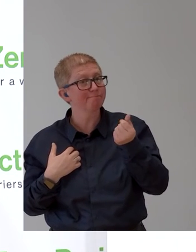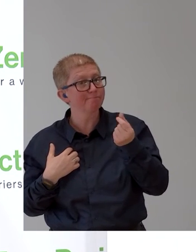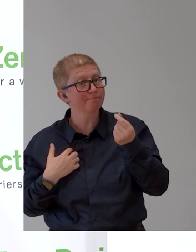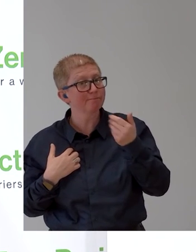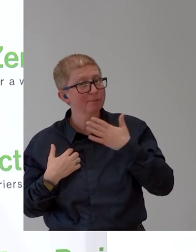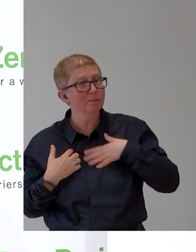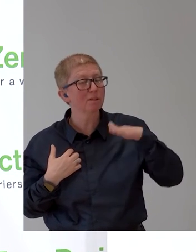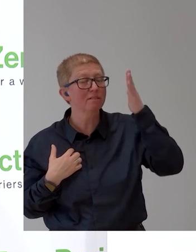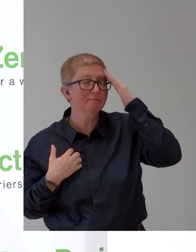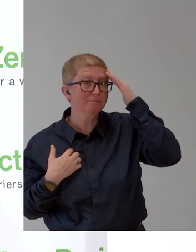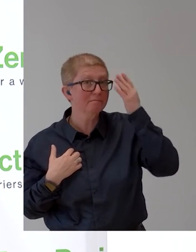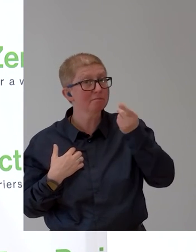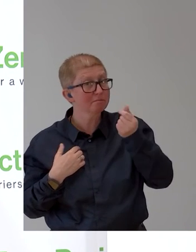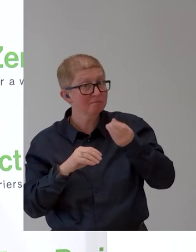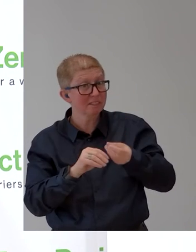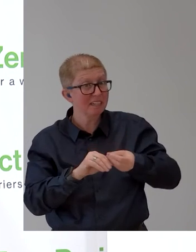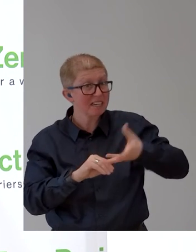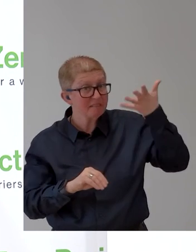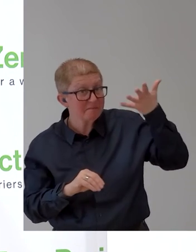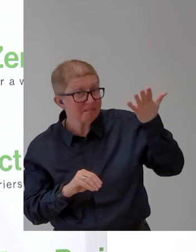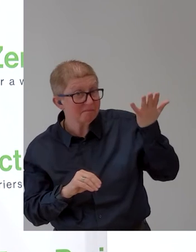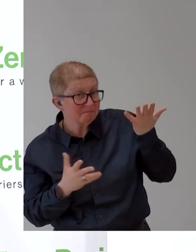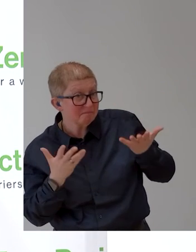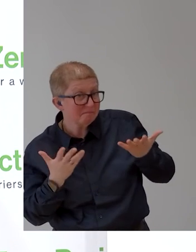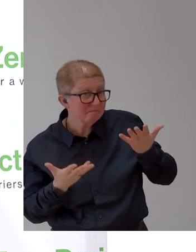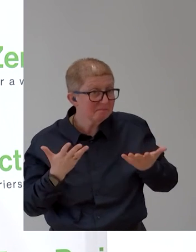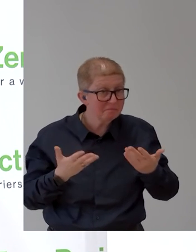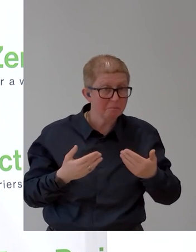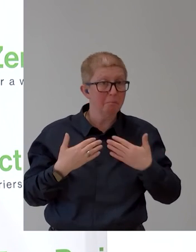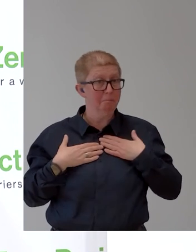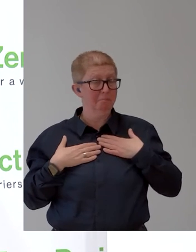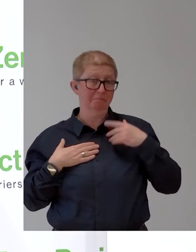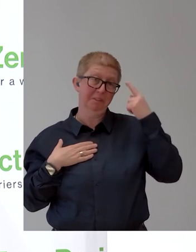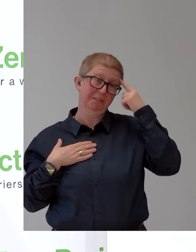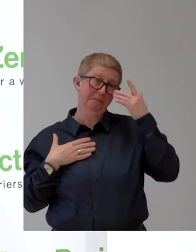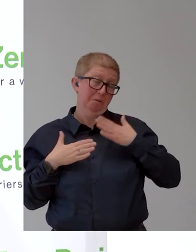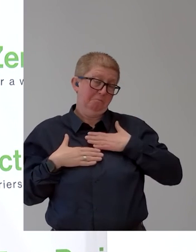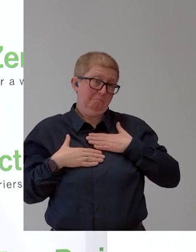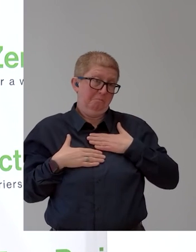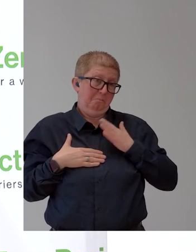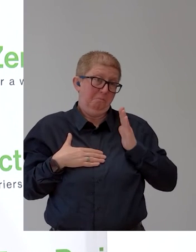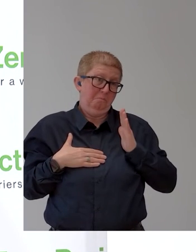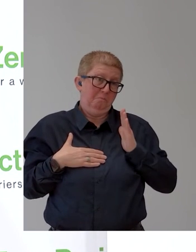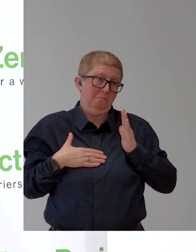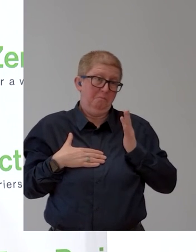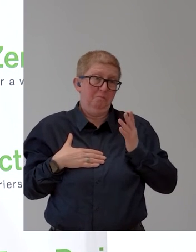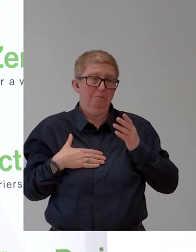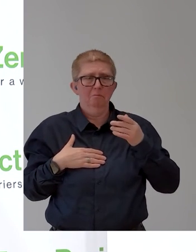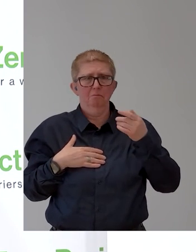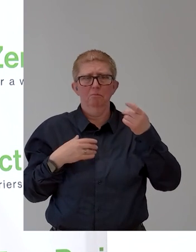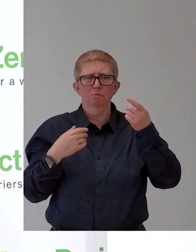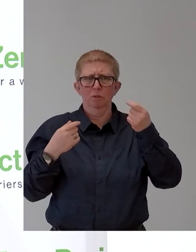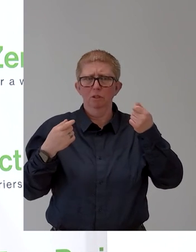is, the device. But it is, from my perspective as a funder, I would say,